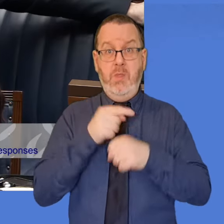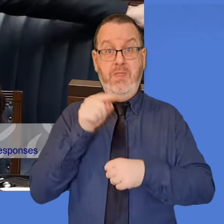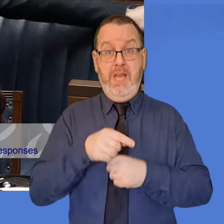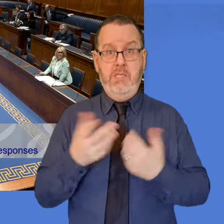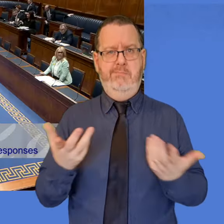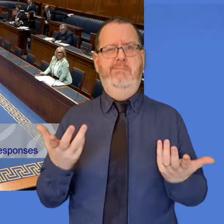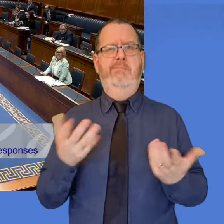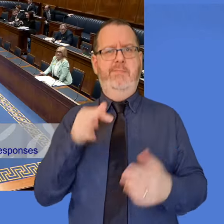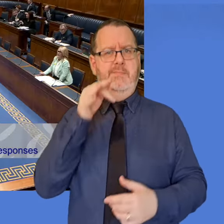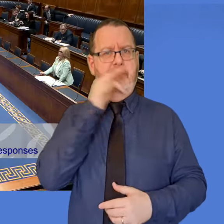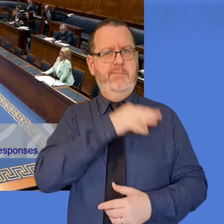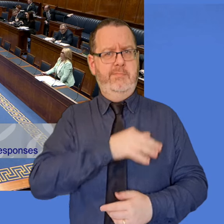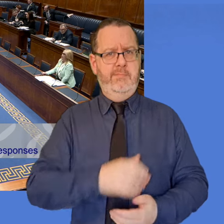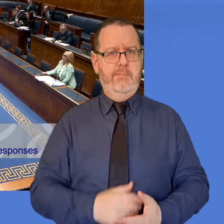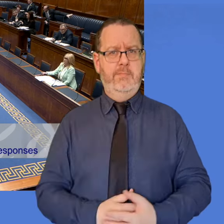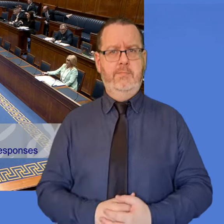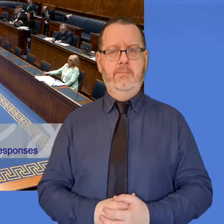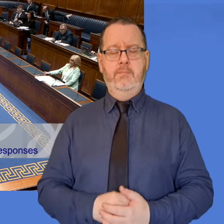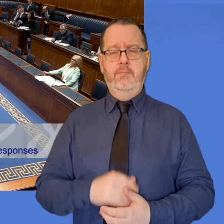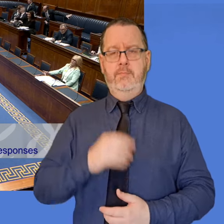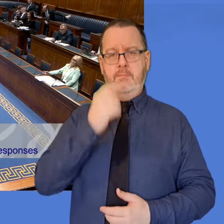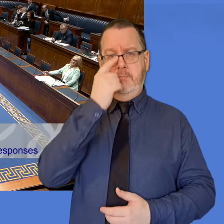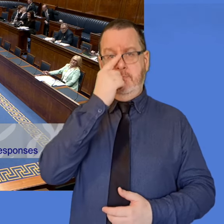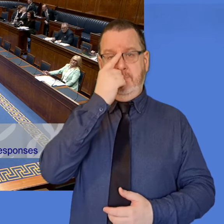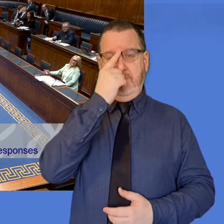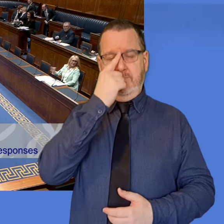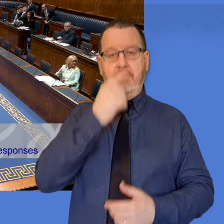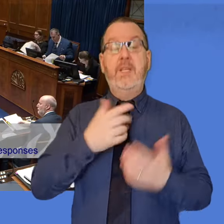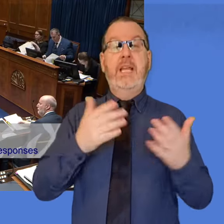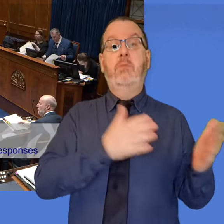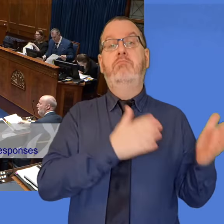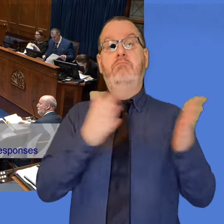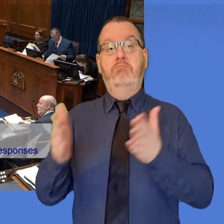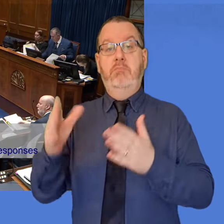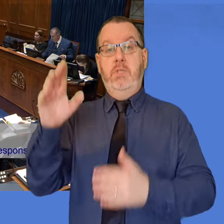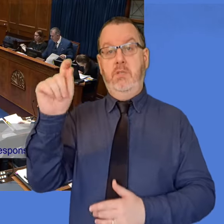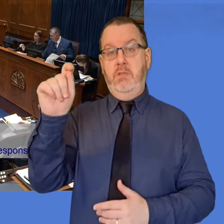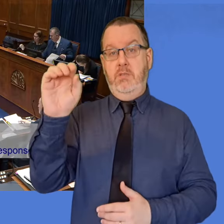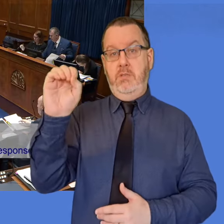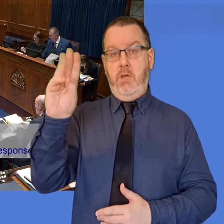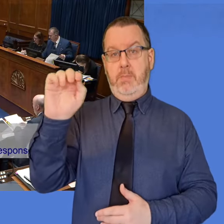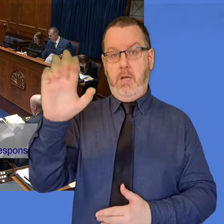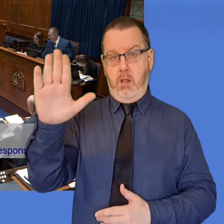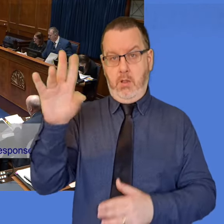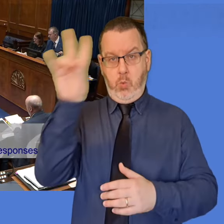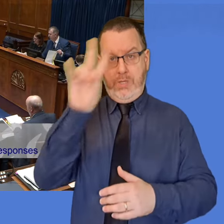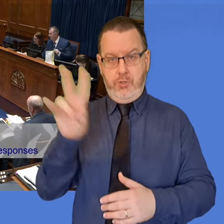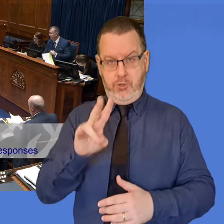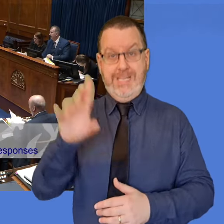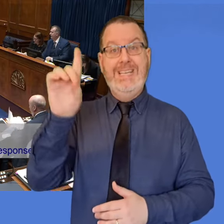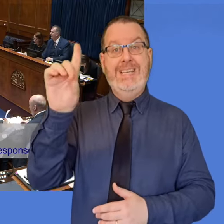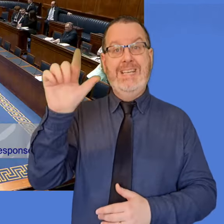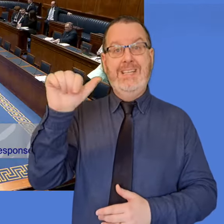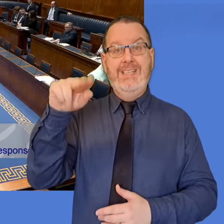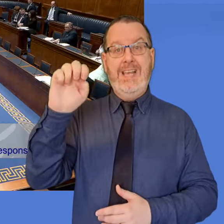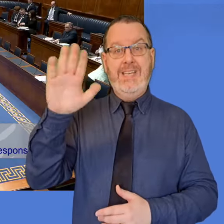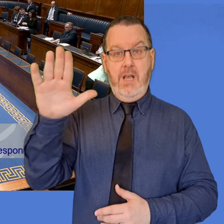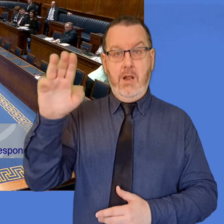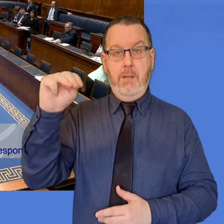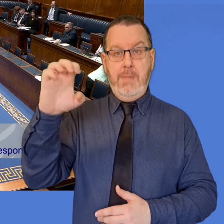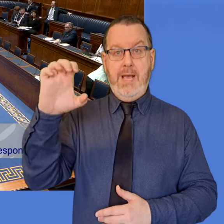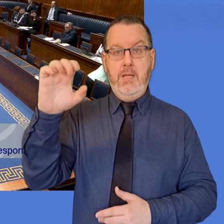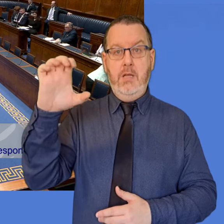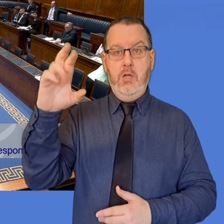That concludes the questions. move to topical questions. call Daniel McCrossan. Mr.